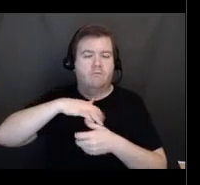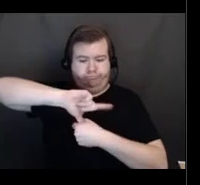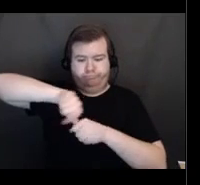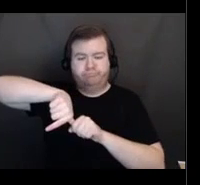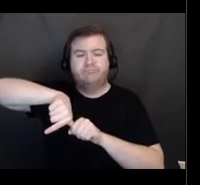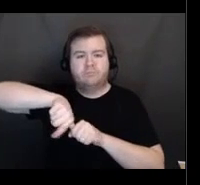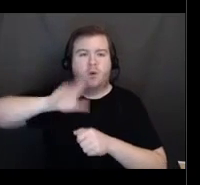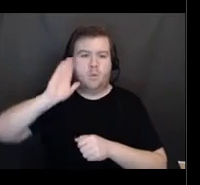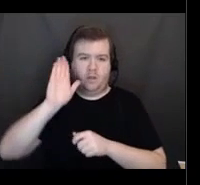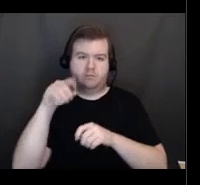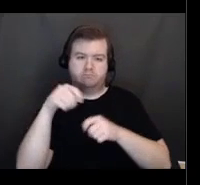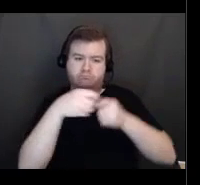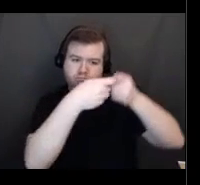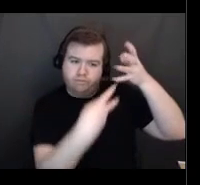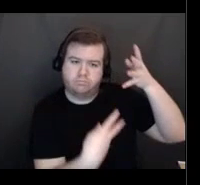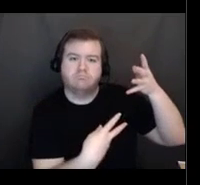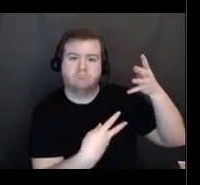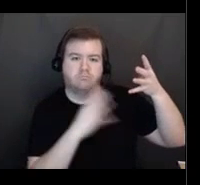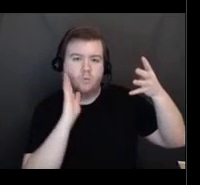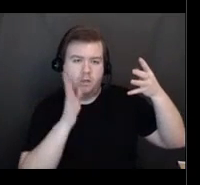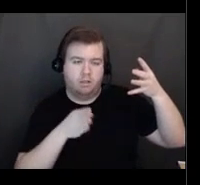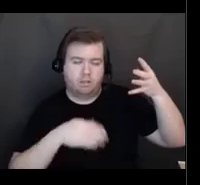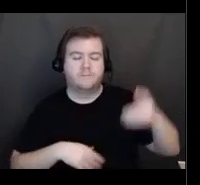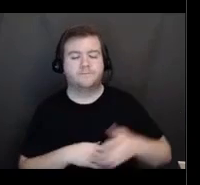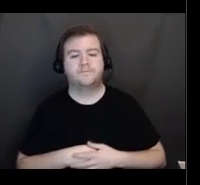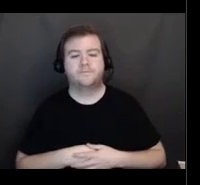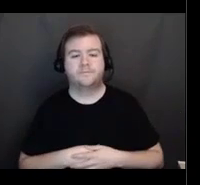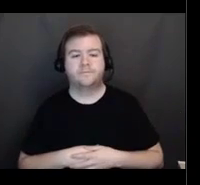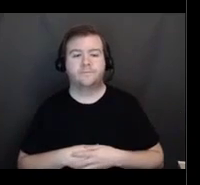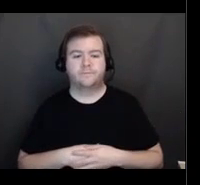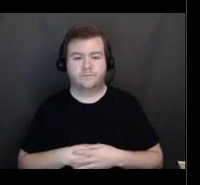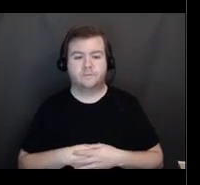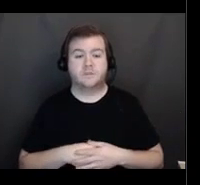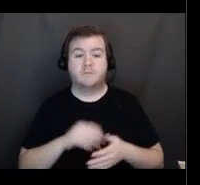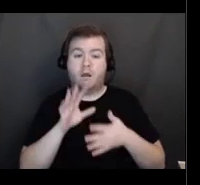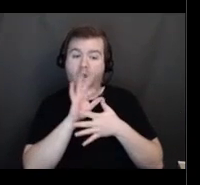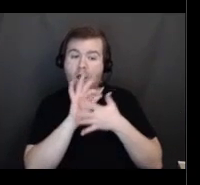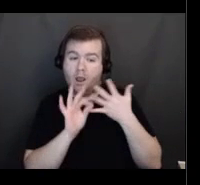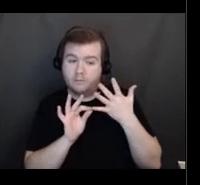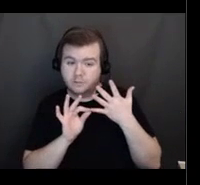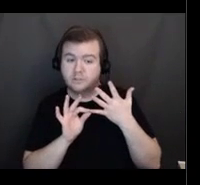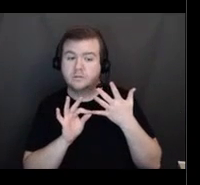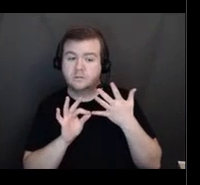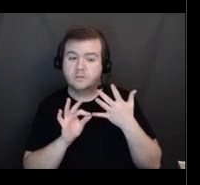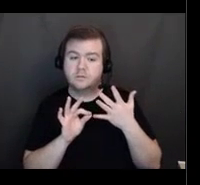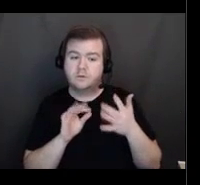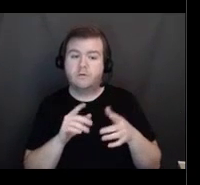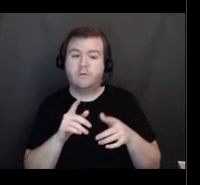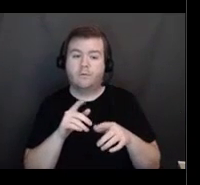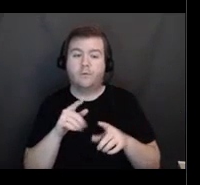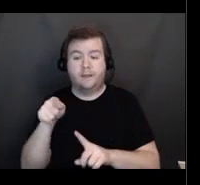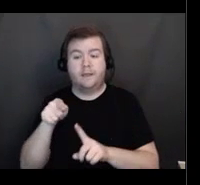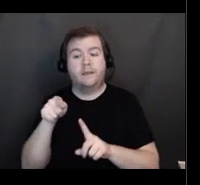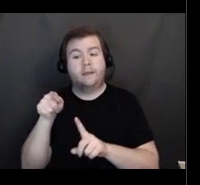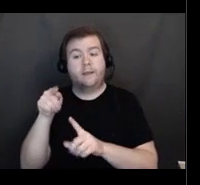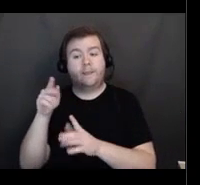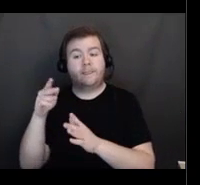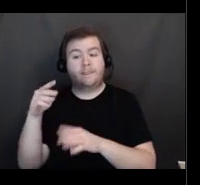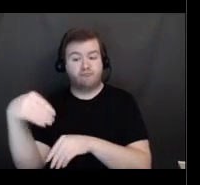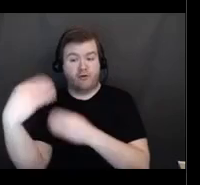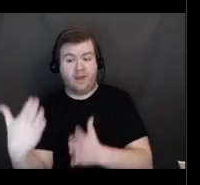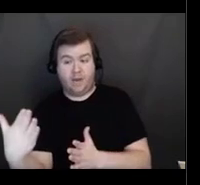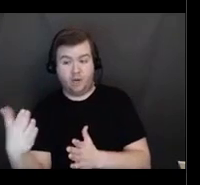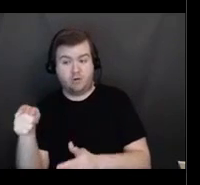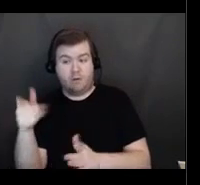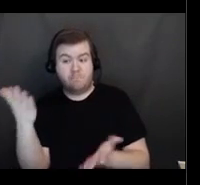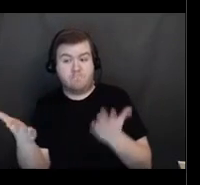So some scheduling options include vaccine providers also contacting vaccine eligible recipients to schedule.